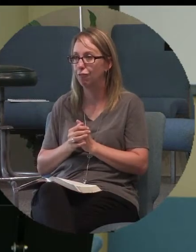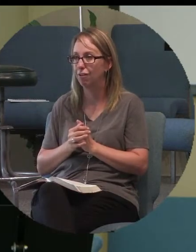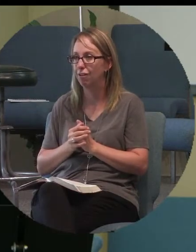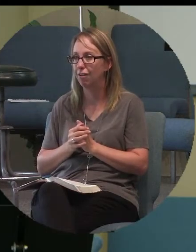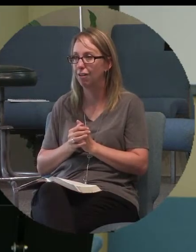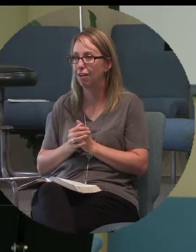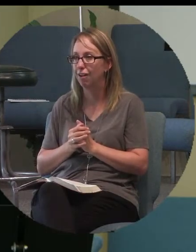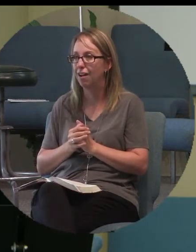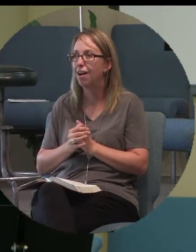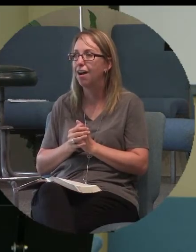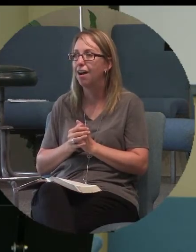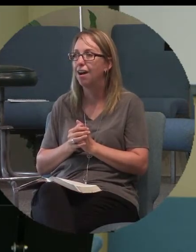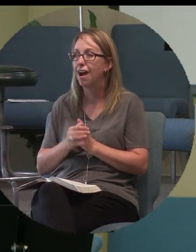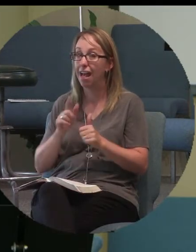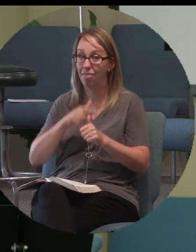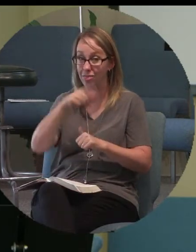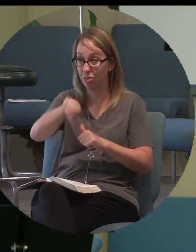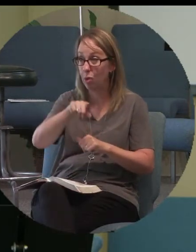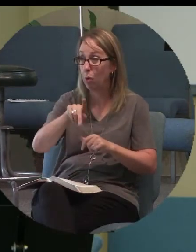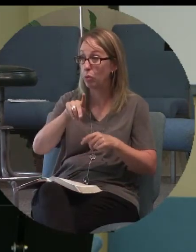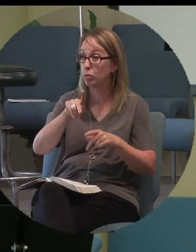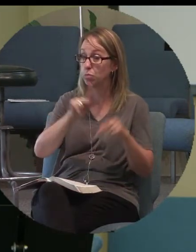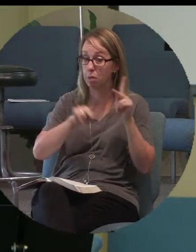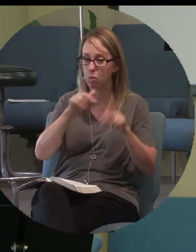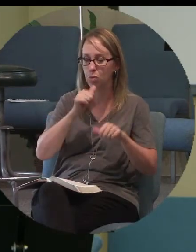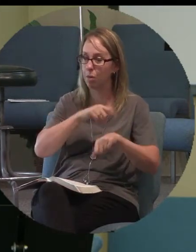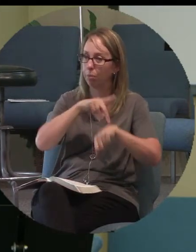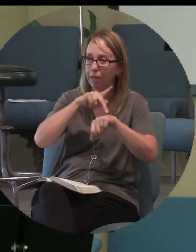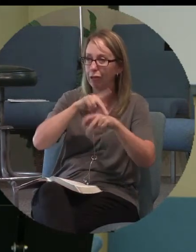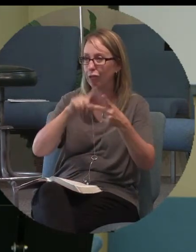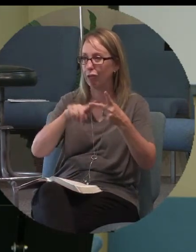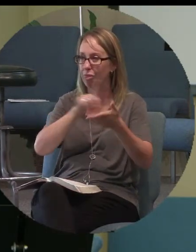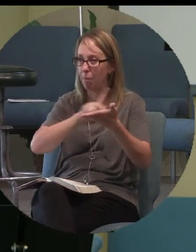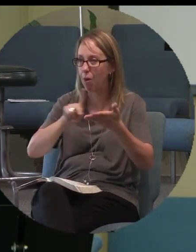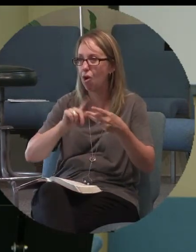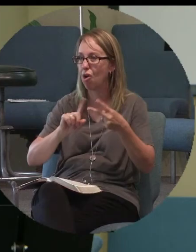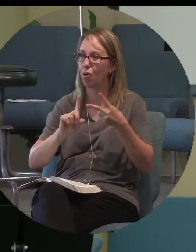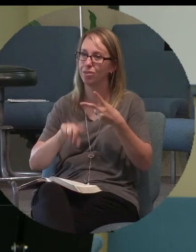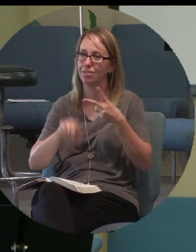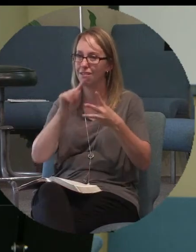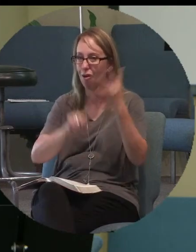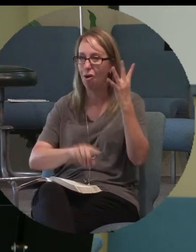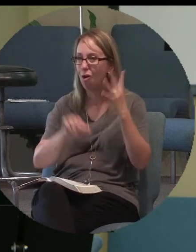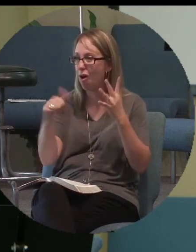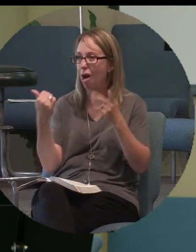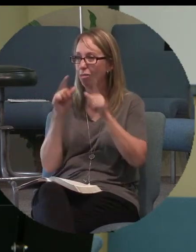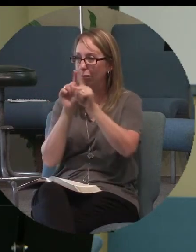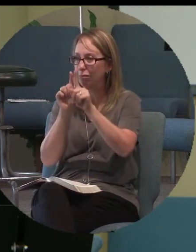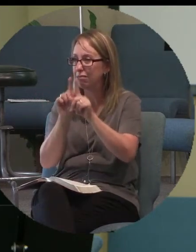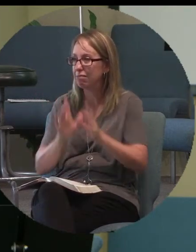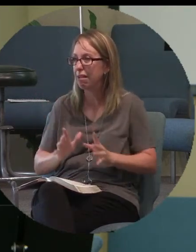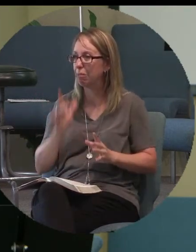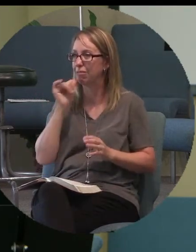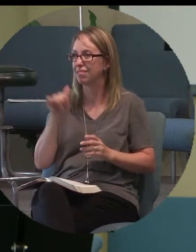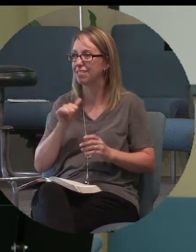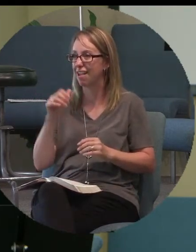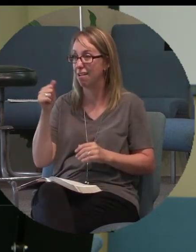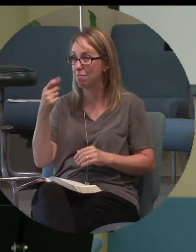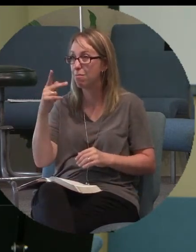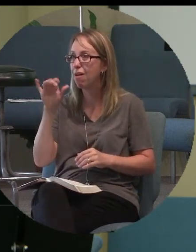and the Peters and the Pauls that we talked about and the disciples and the apostles.